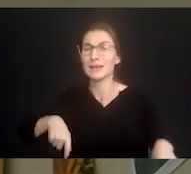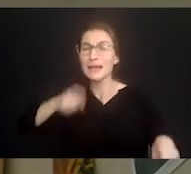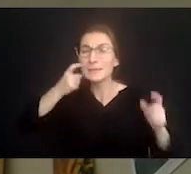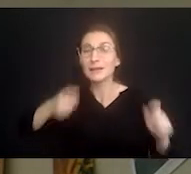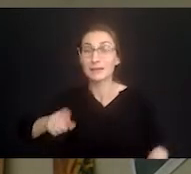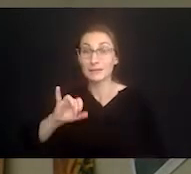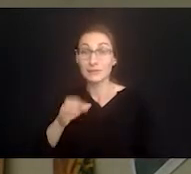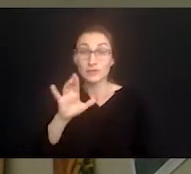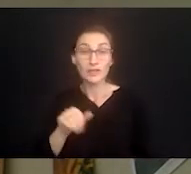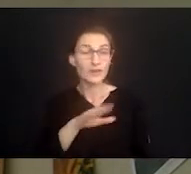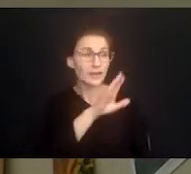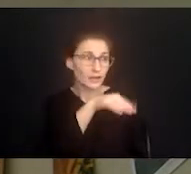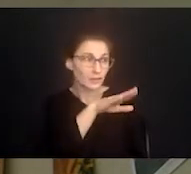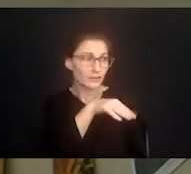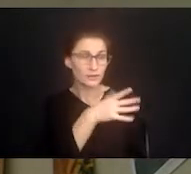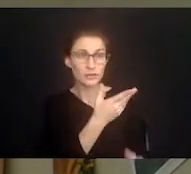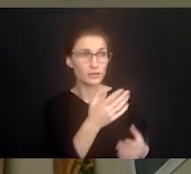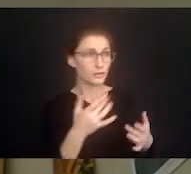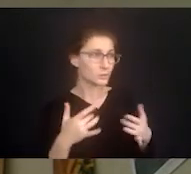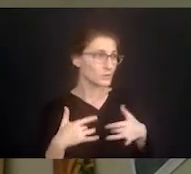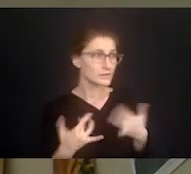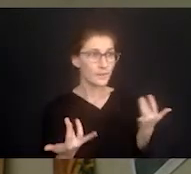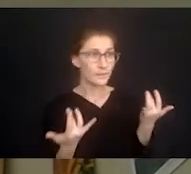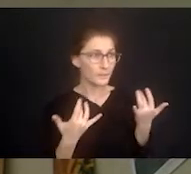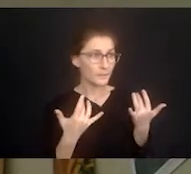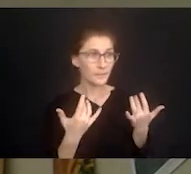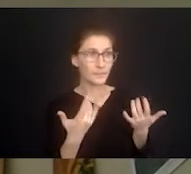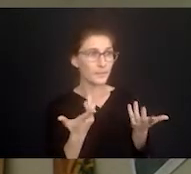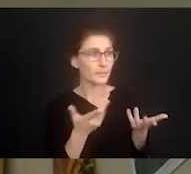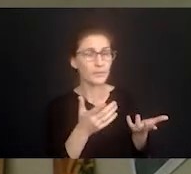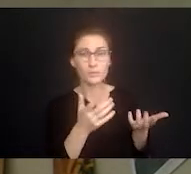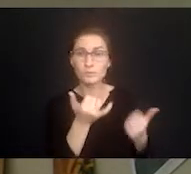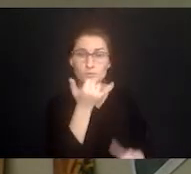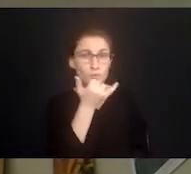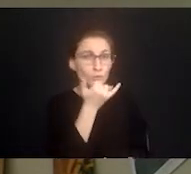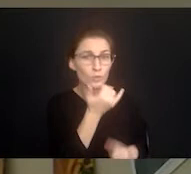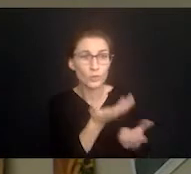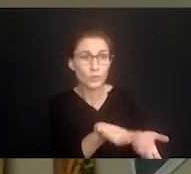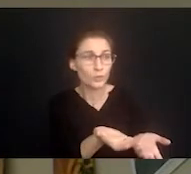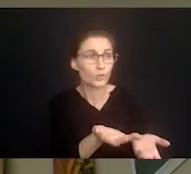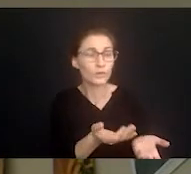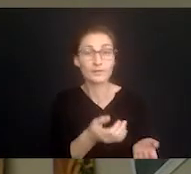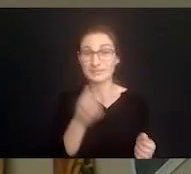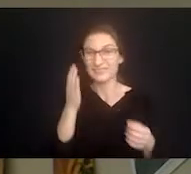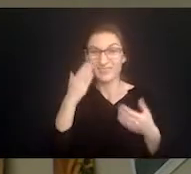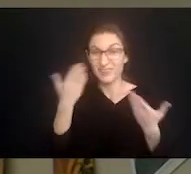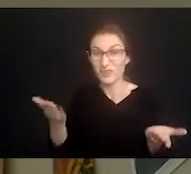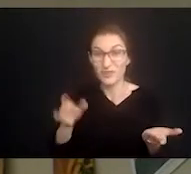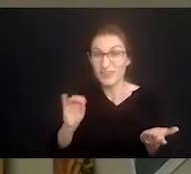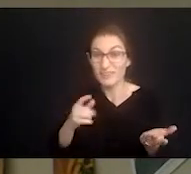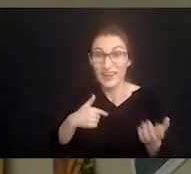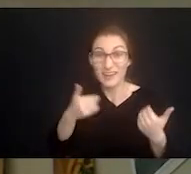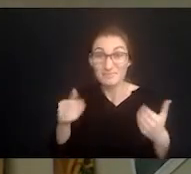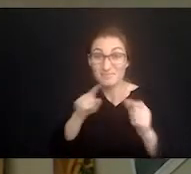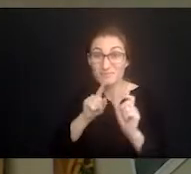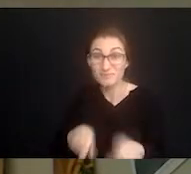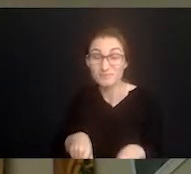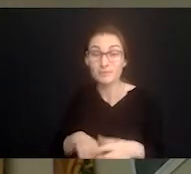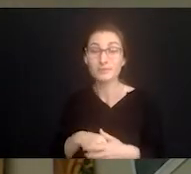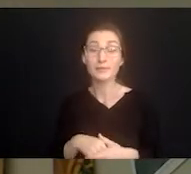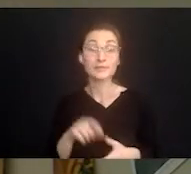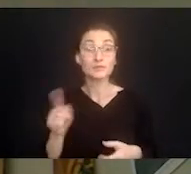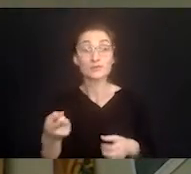What's going on? Do you know? Jerry asked gently while lying in bed. I don't recall what, if anything, I said right away.